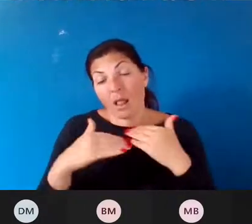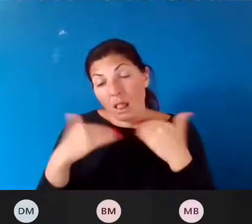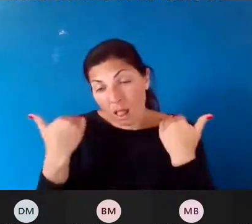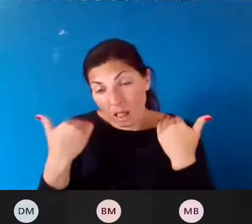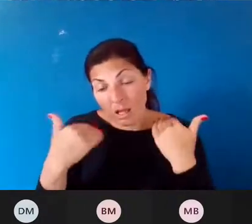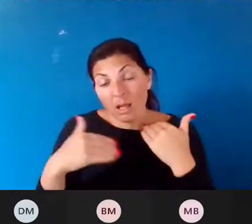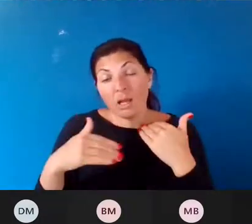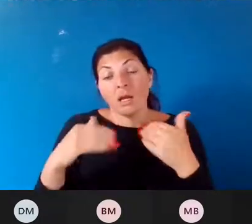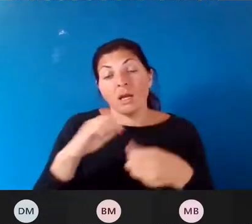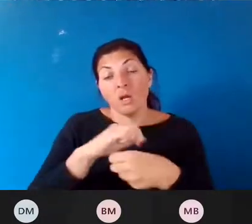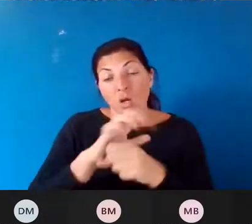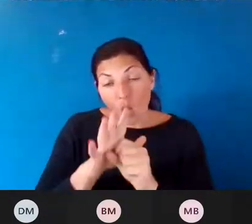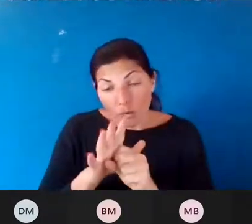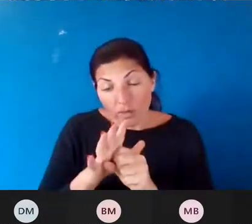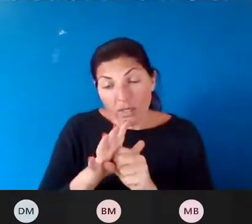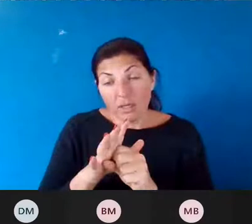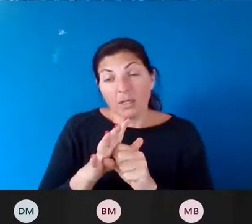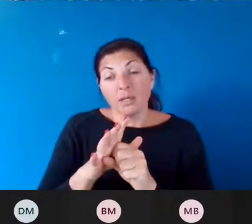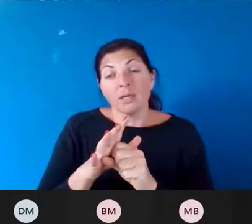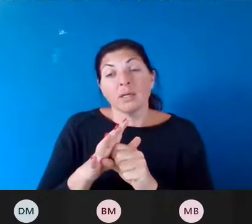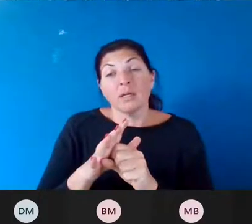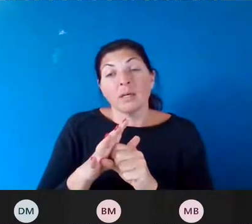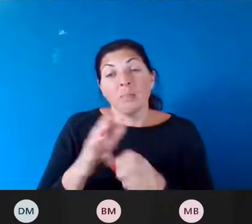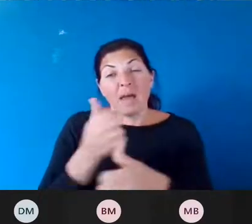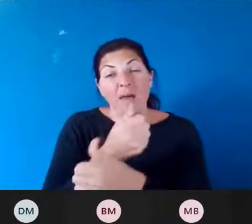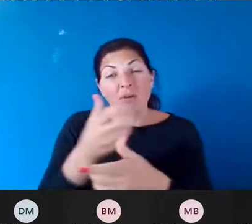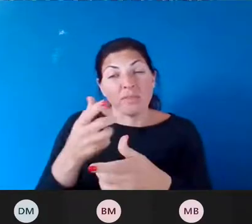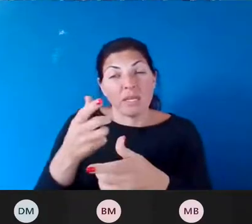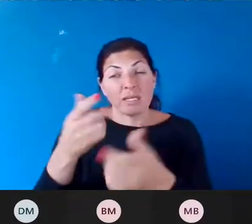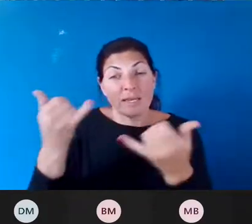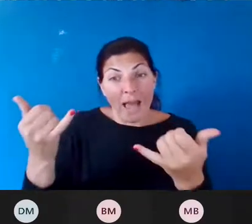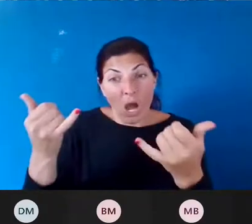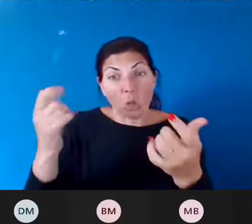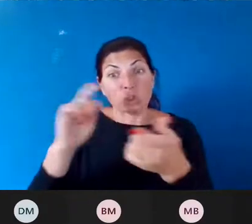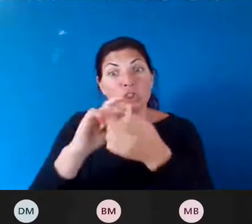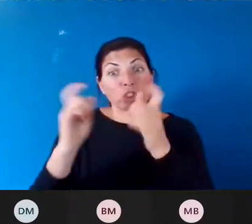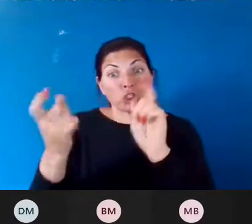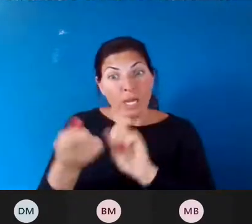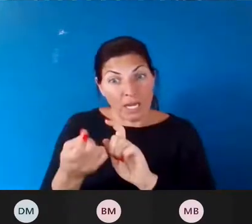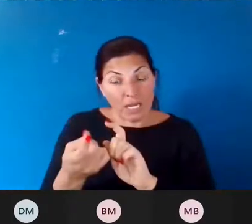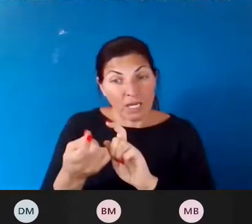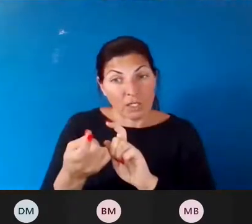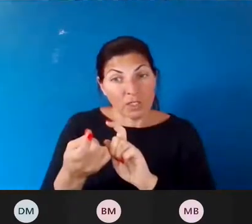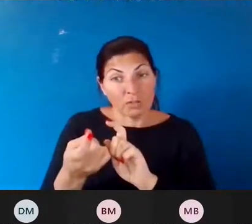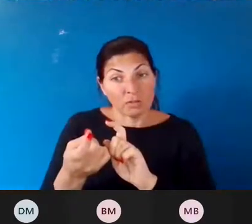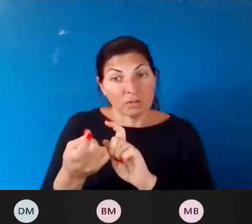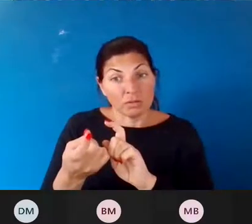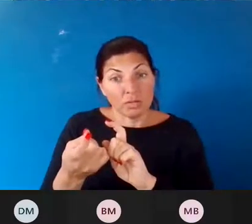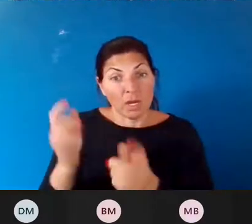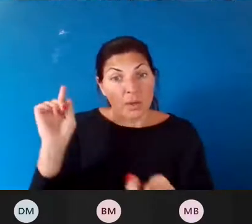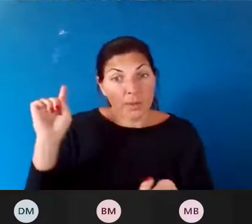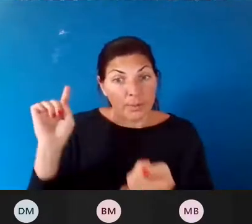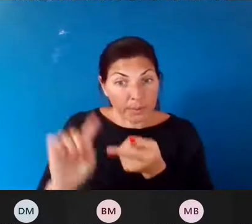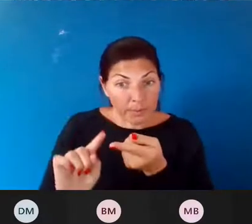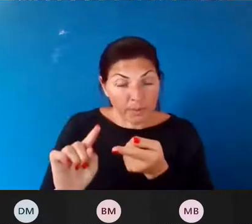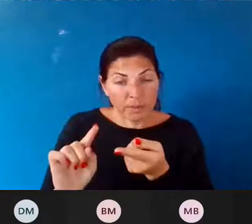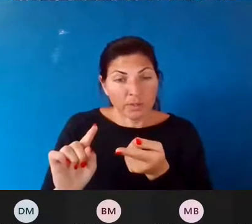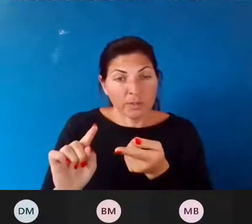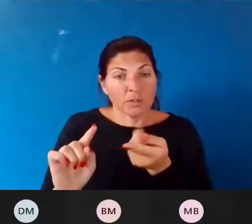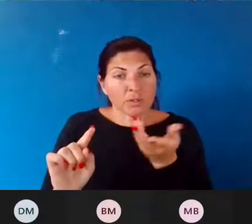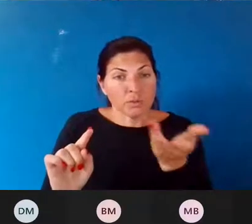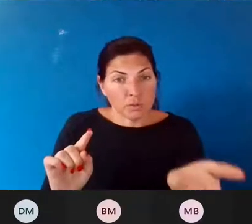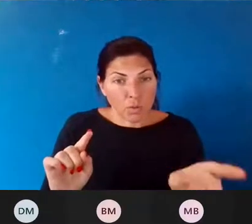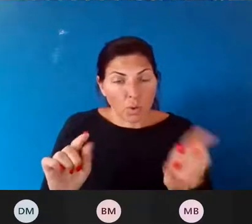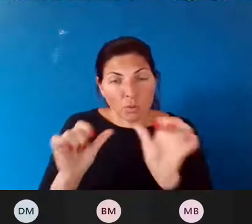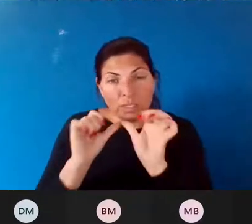COVID-19. What advice would you give us, you know, to continue presenting the